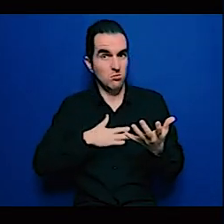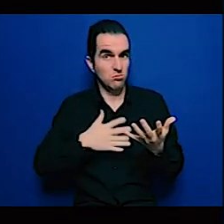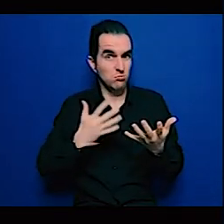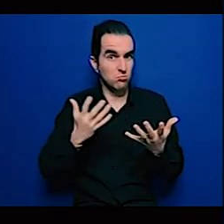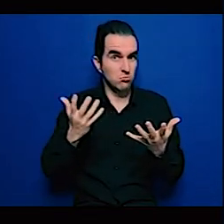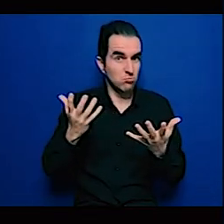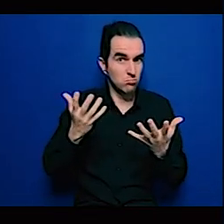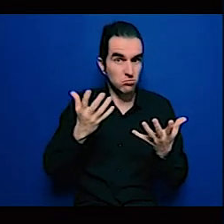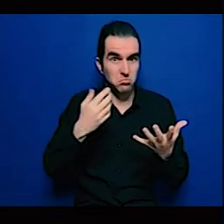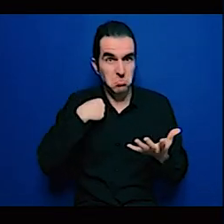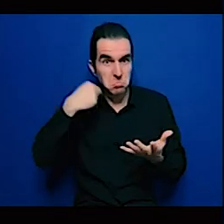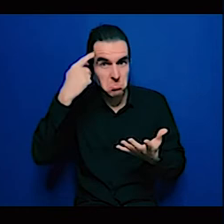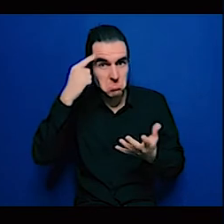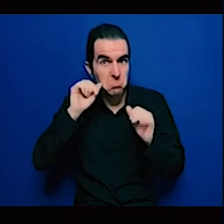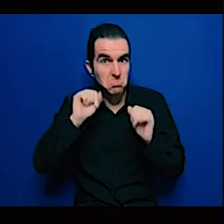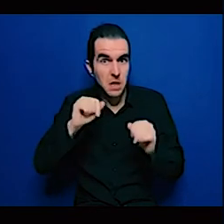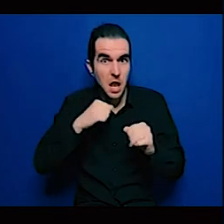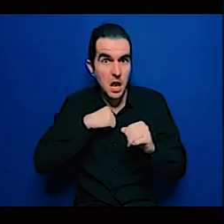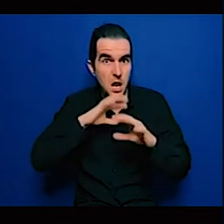appreciate that thank you